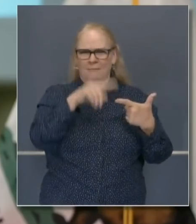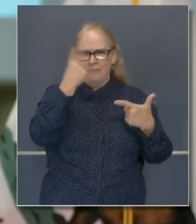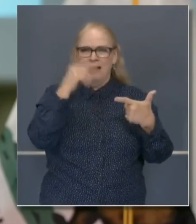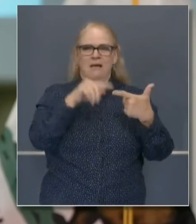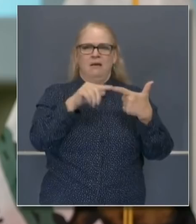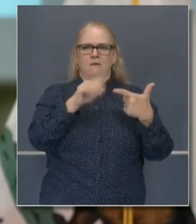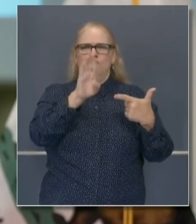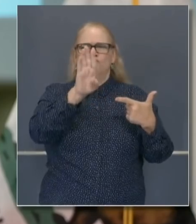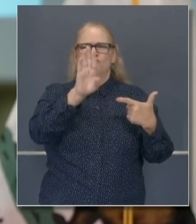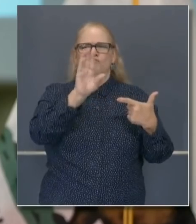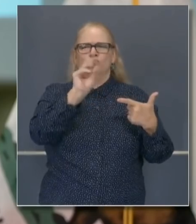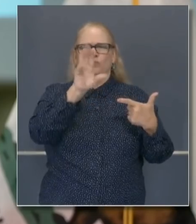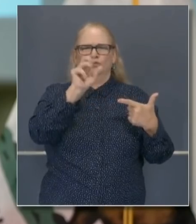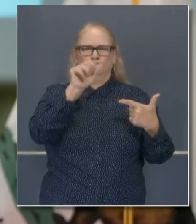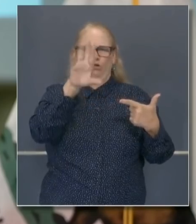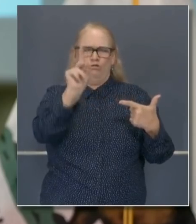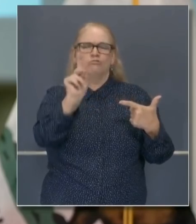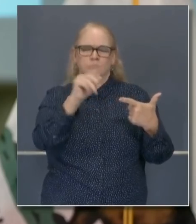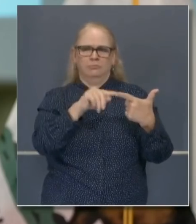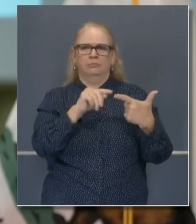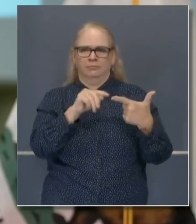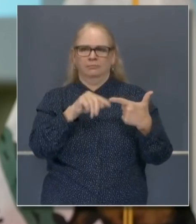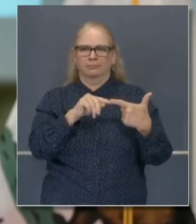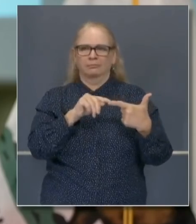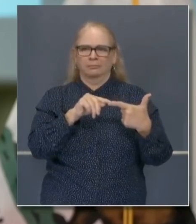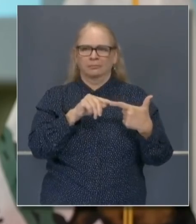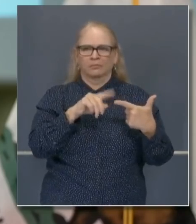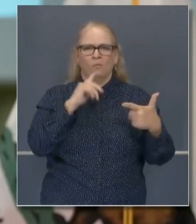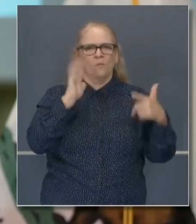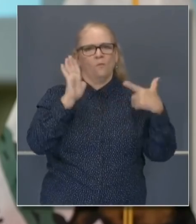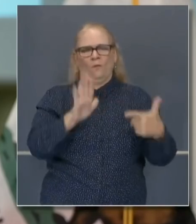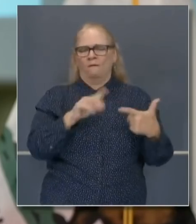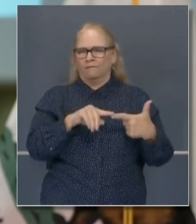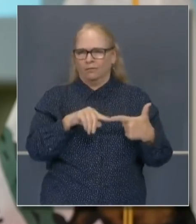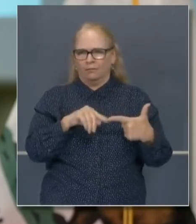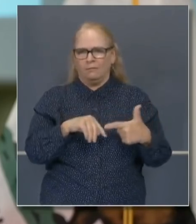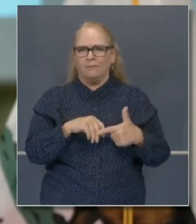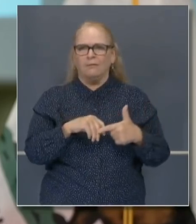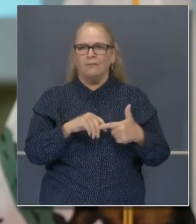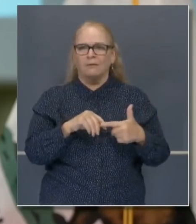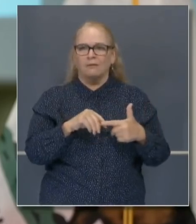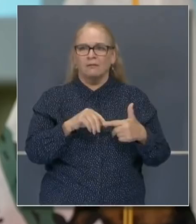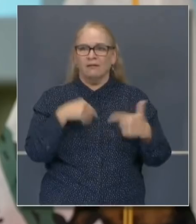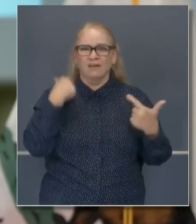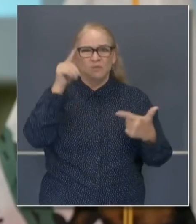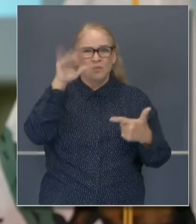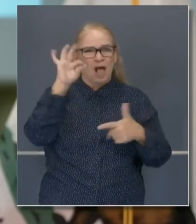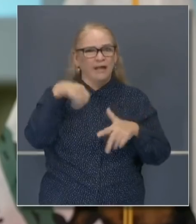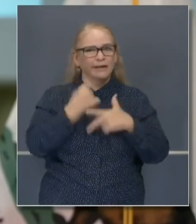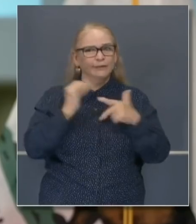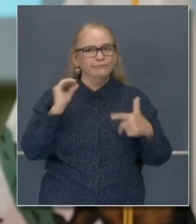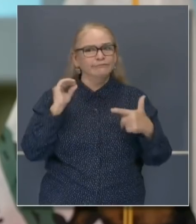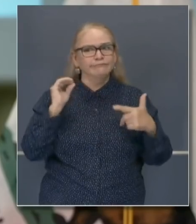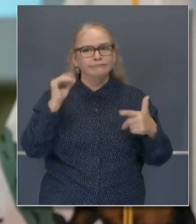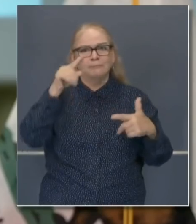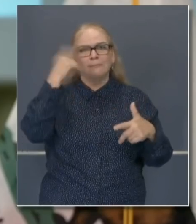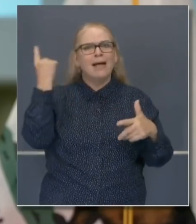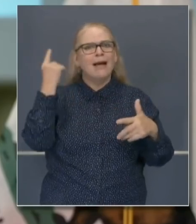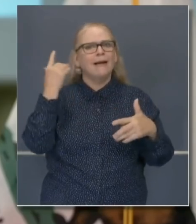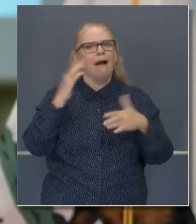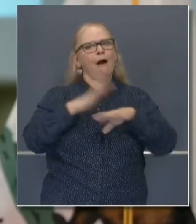I understand that it's been 29 years since an African-American man has served on the high court.